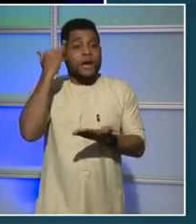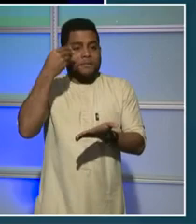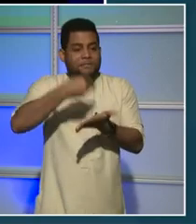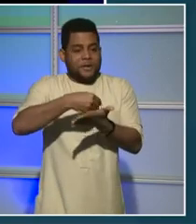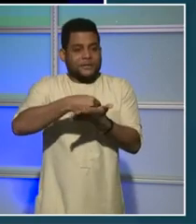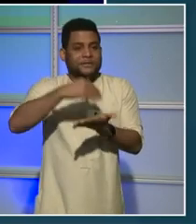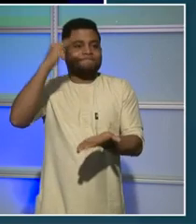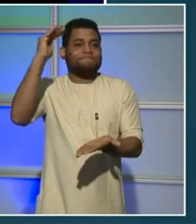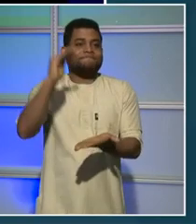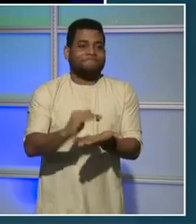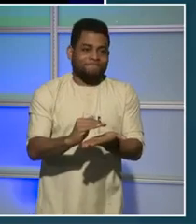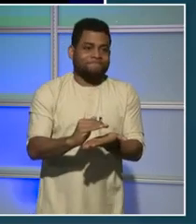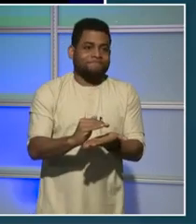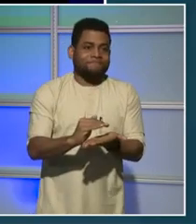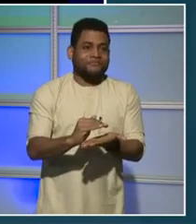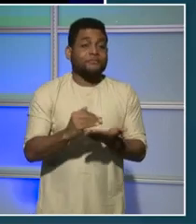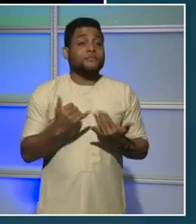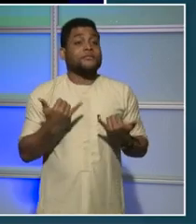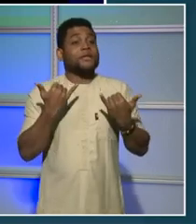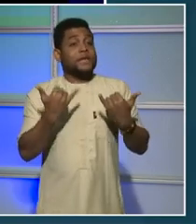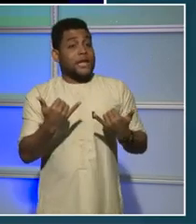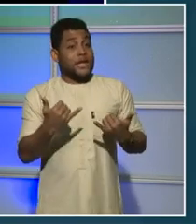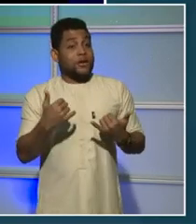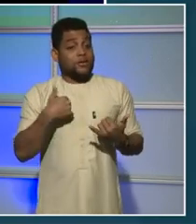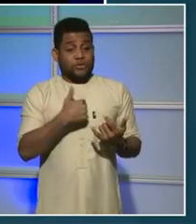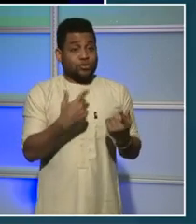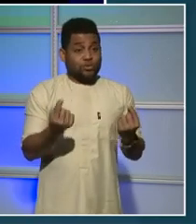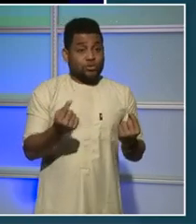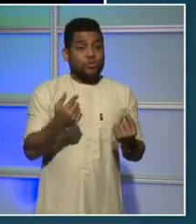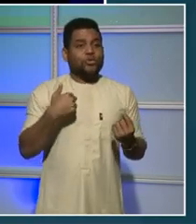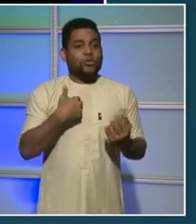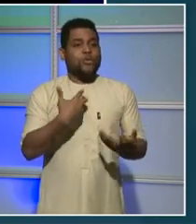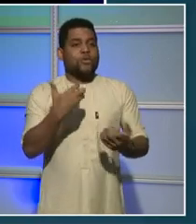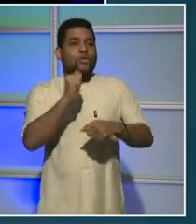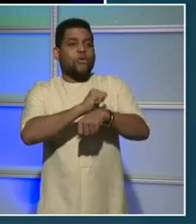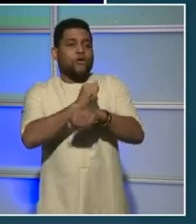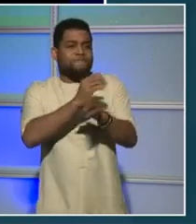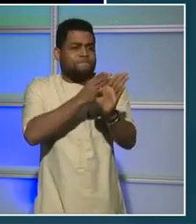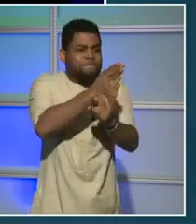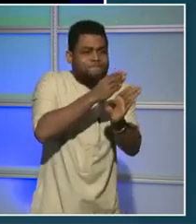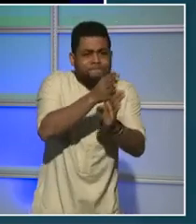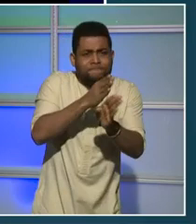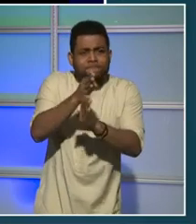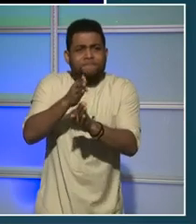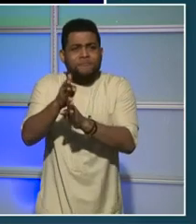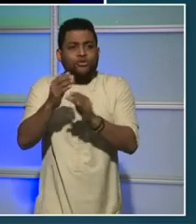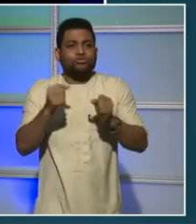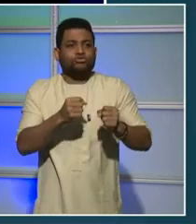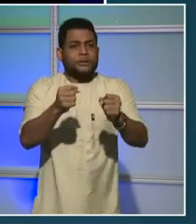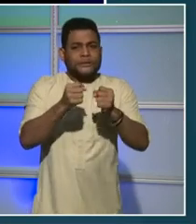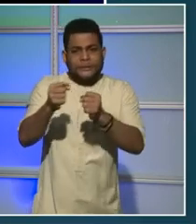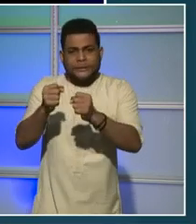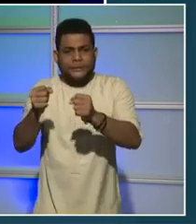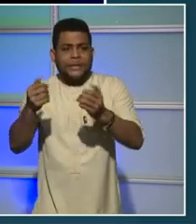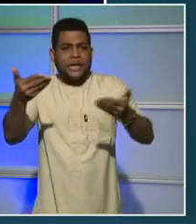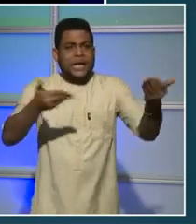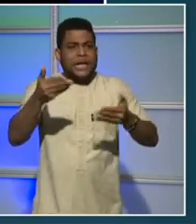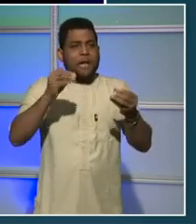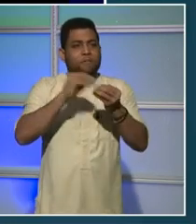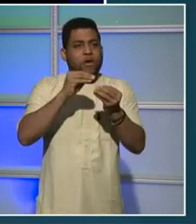directed my team to do is to work on a multi-year strategy to get us to 4,000 officers, and I think that's where we need